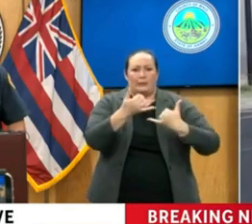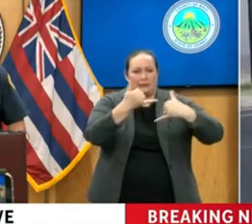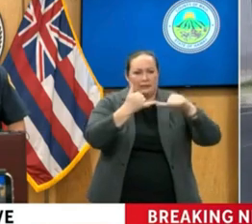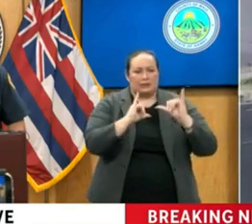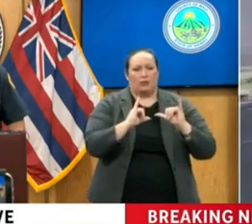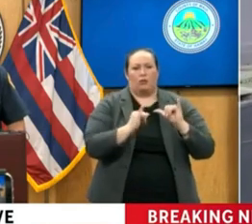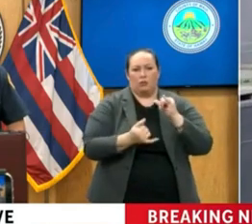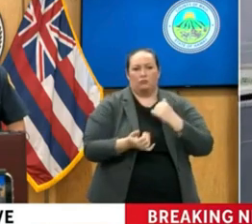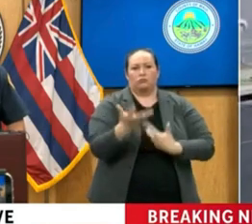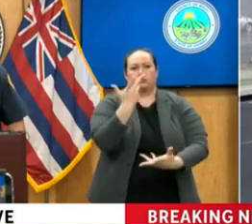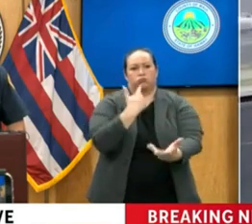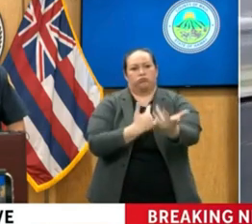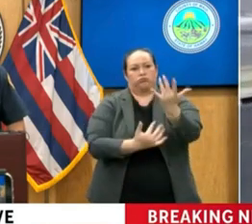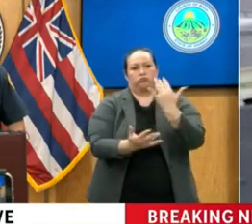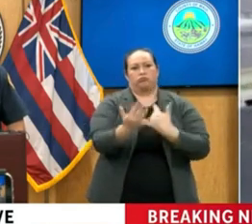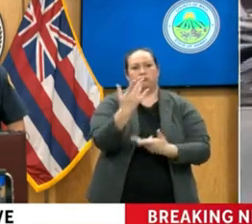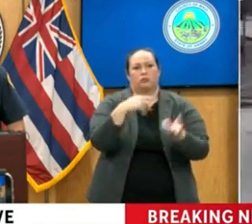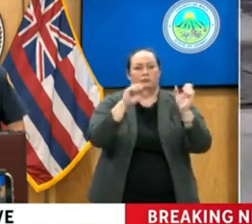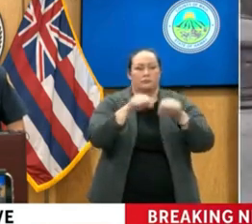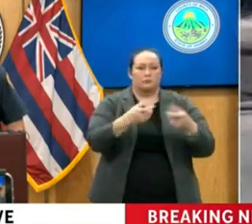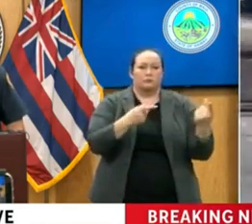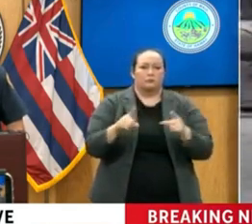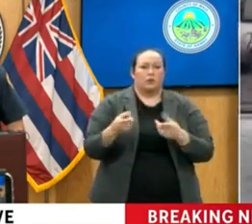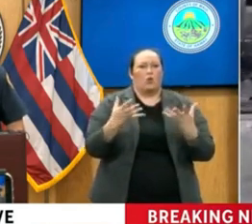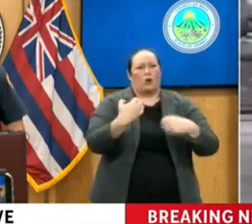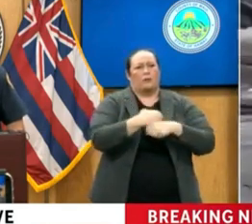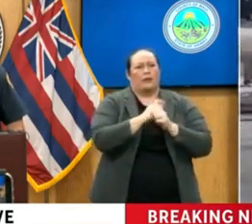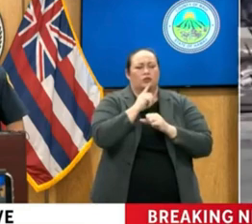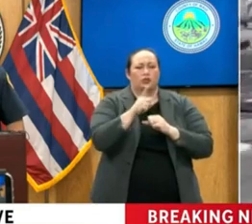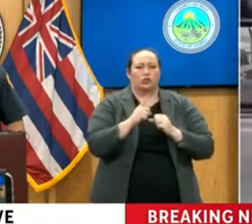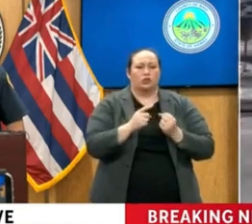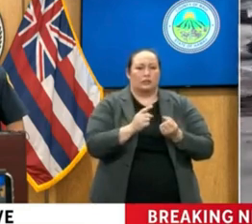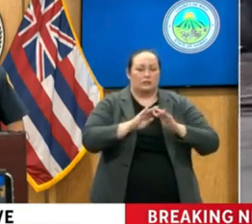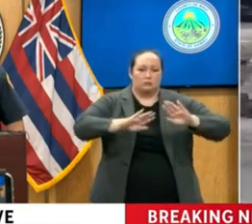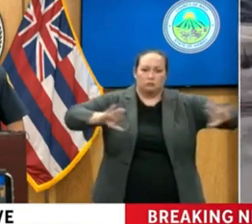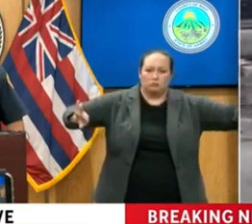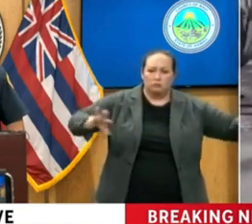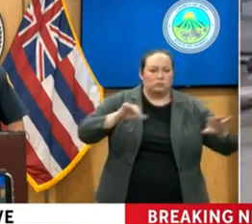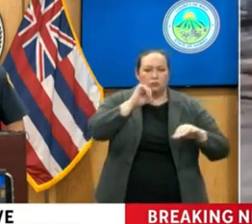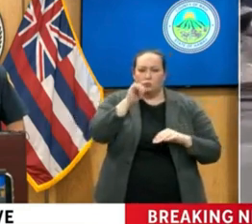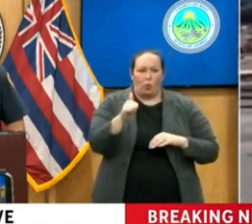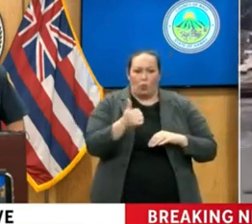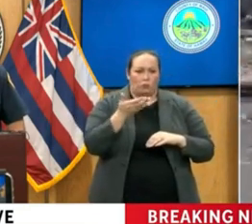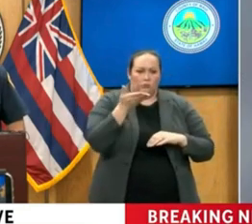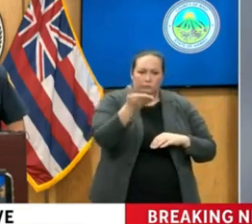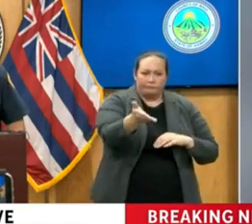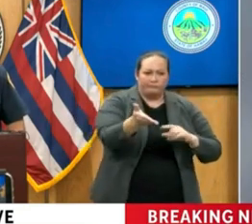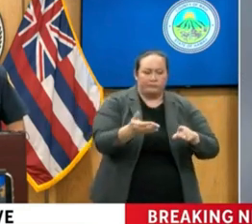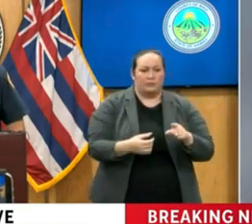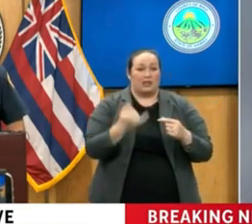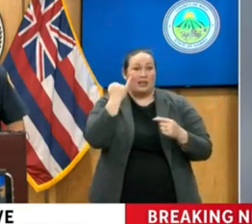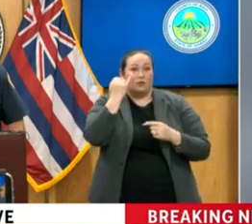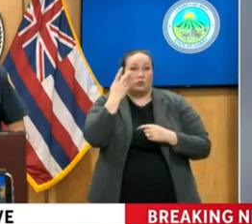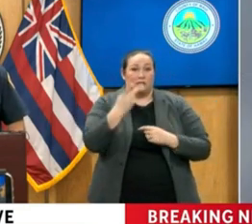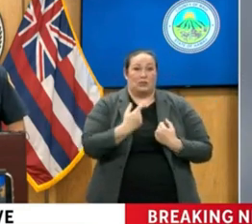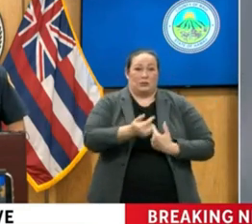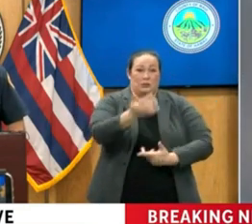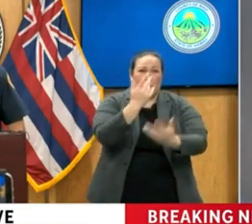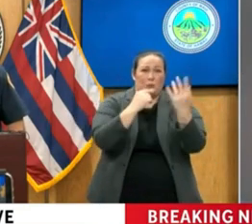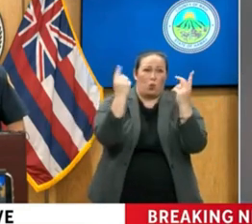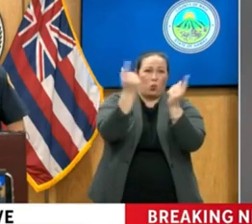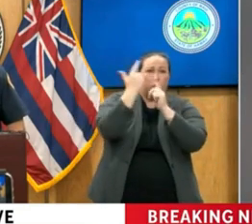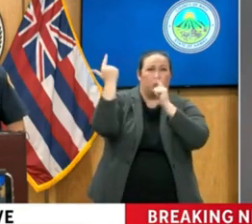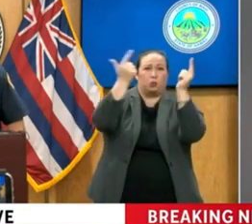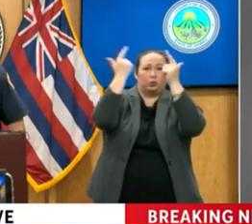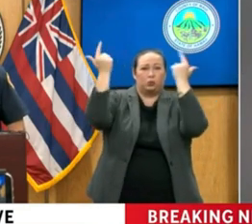fire behavior. And so we just want to make sure people stay out of the area, stay diligent. If they see smoke and flames, please call 9-1-1.